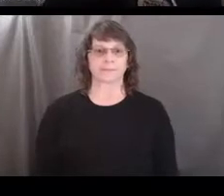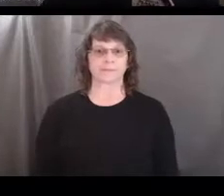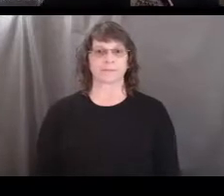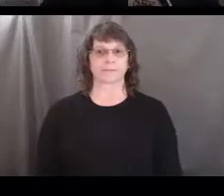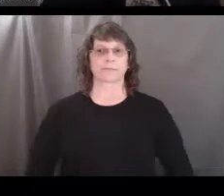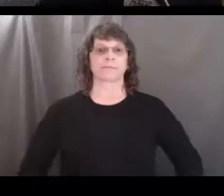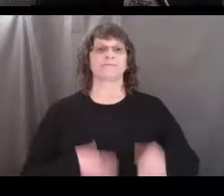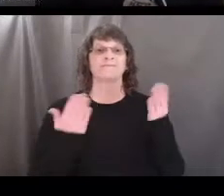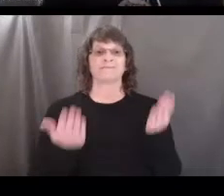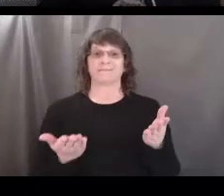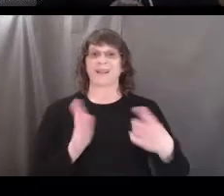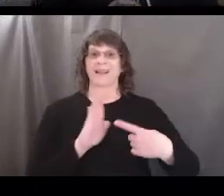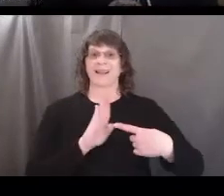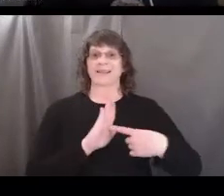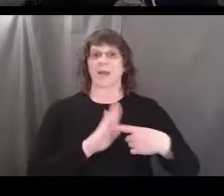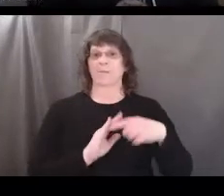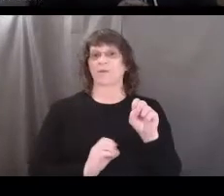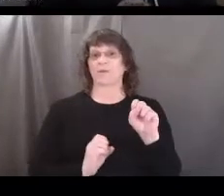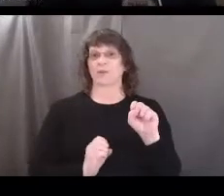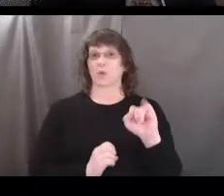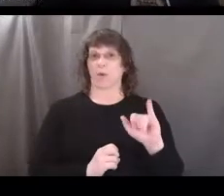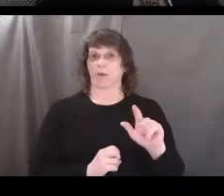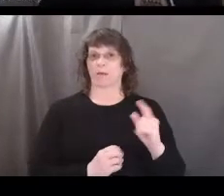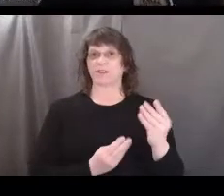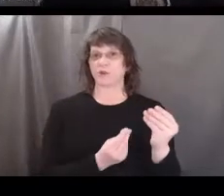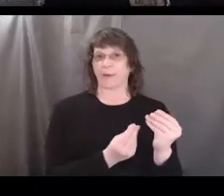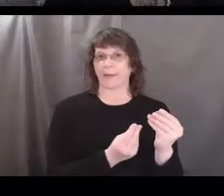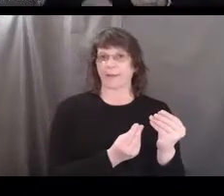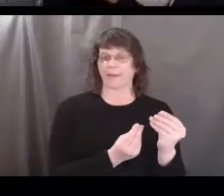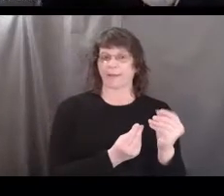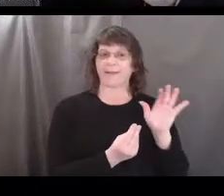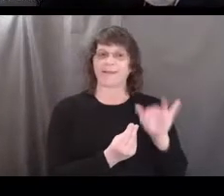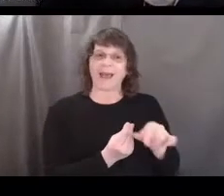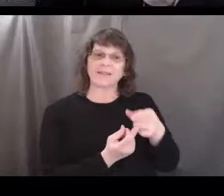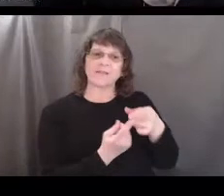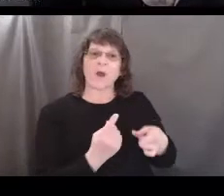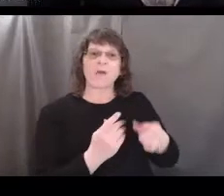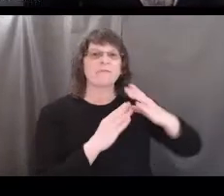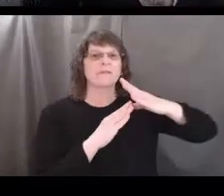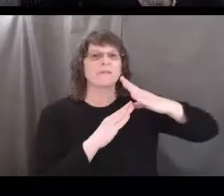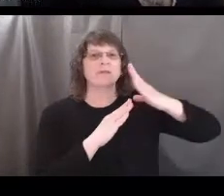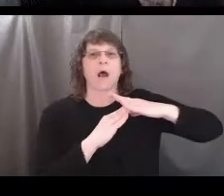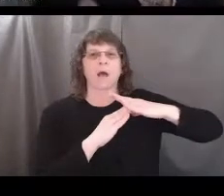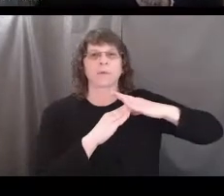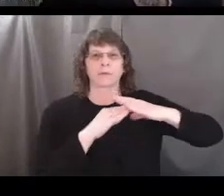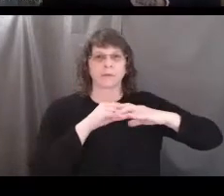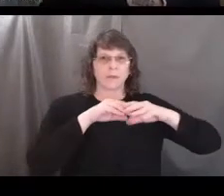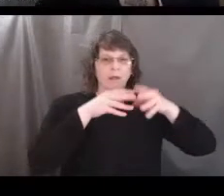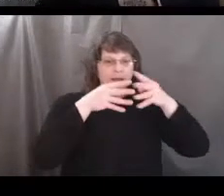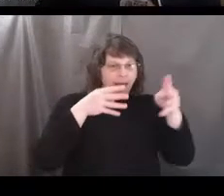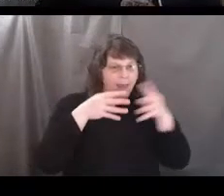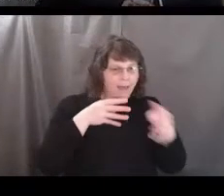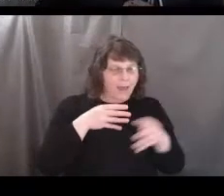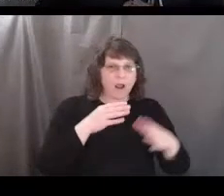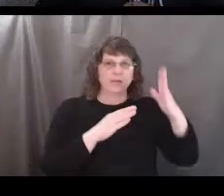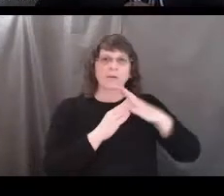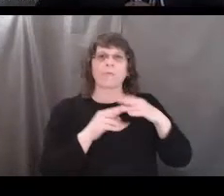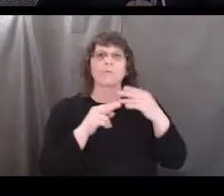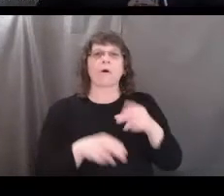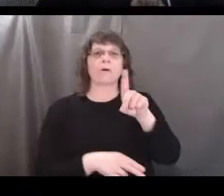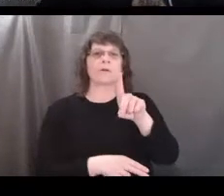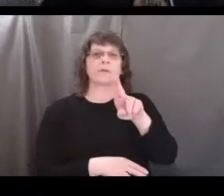Here we have an example of soil. This was taken from the very top of the soil, which is called the duff layer.